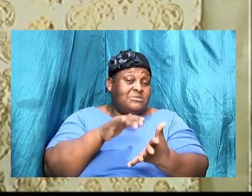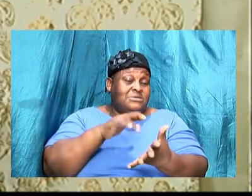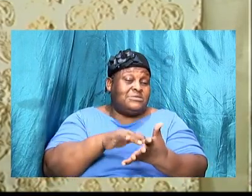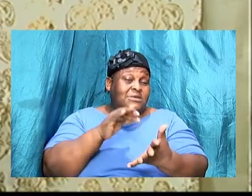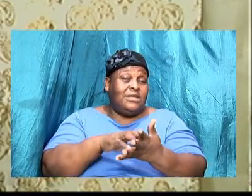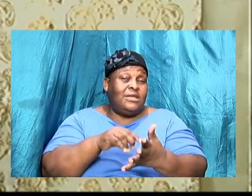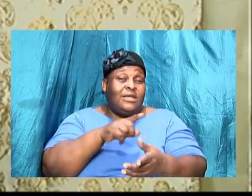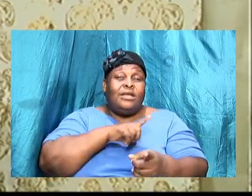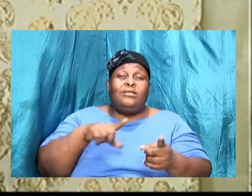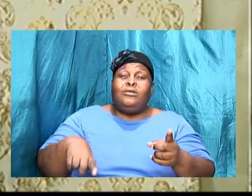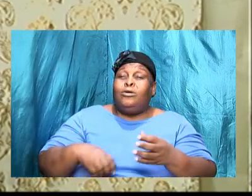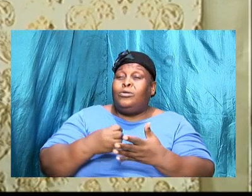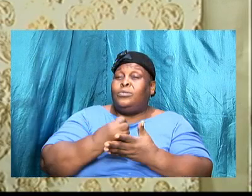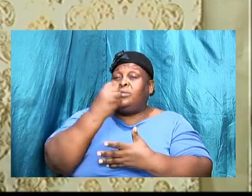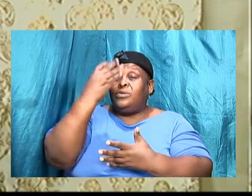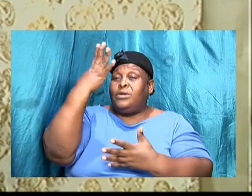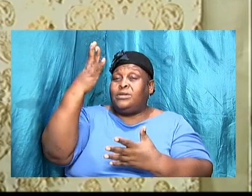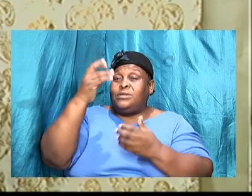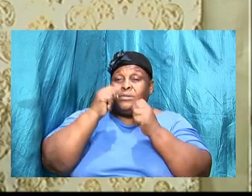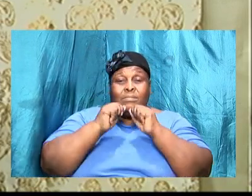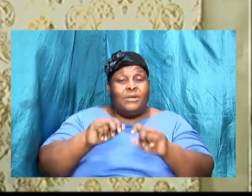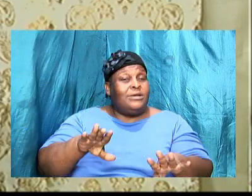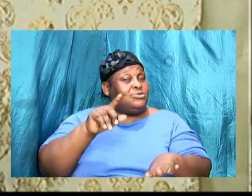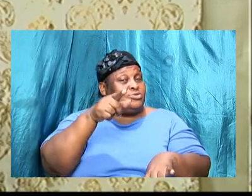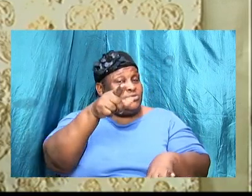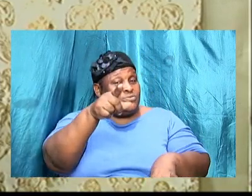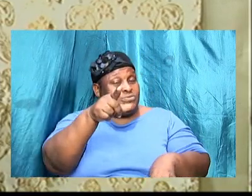and the Lord richly bless you